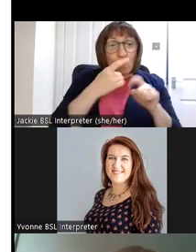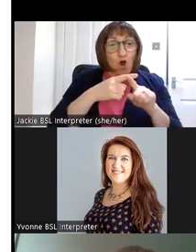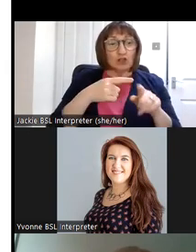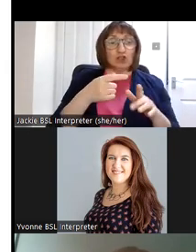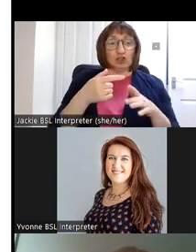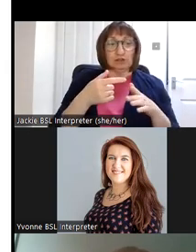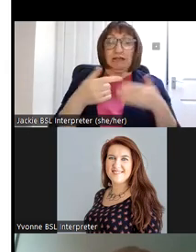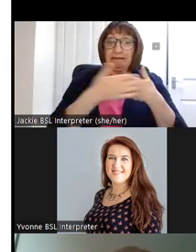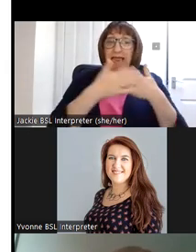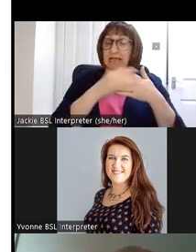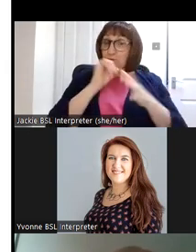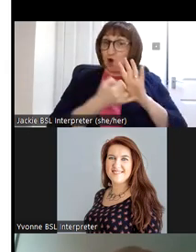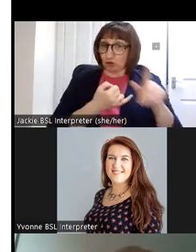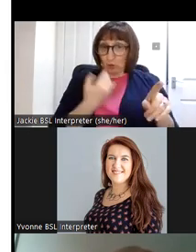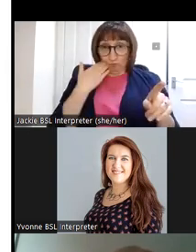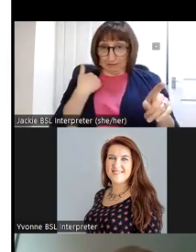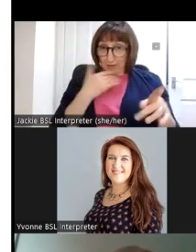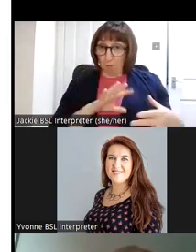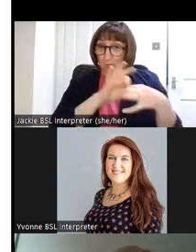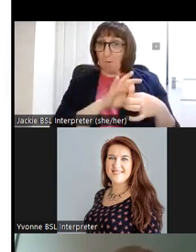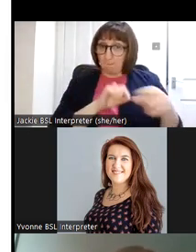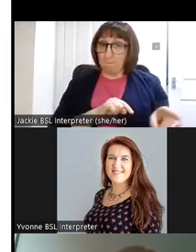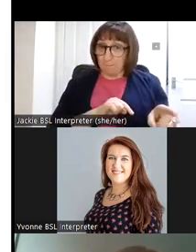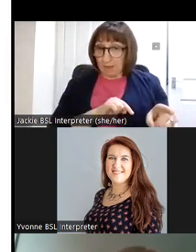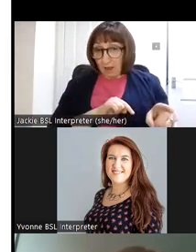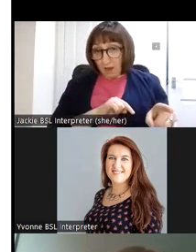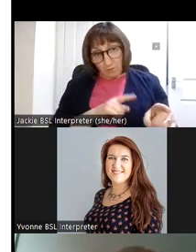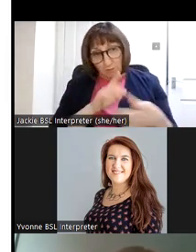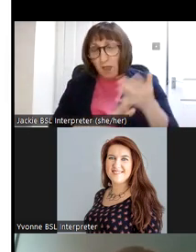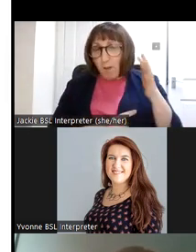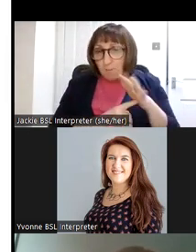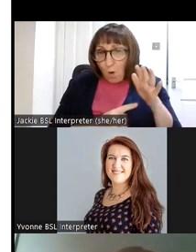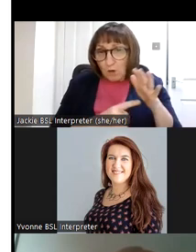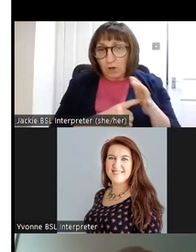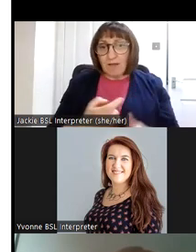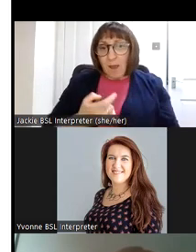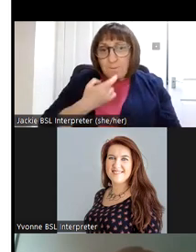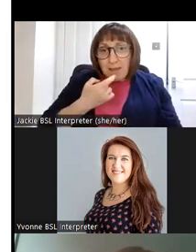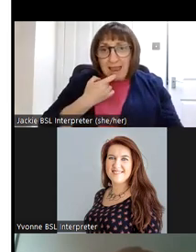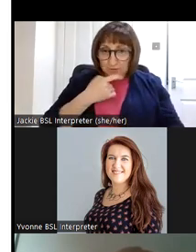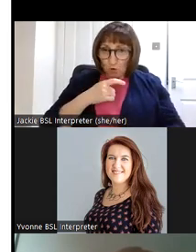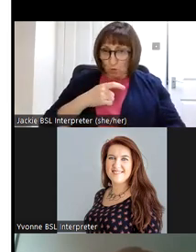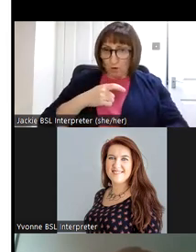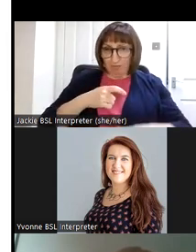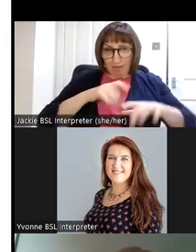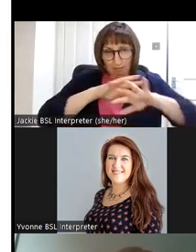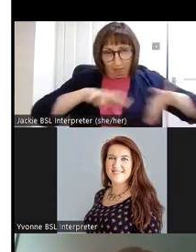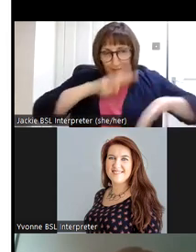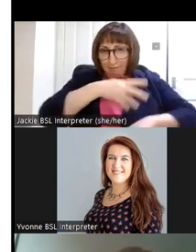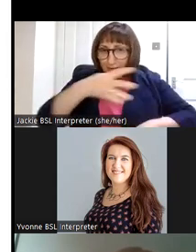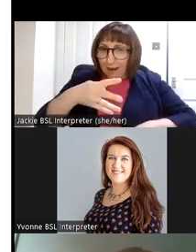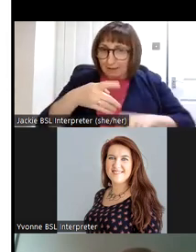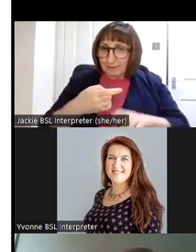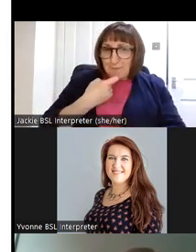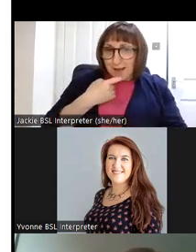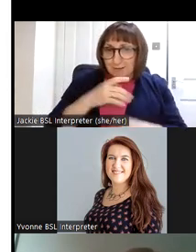recent one and we highlighted the the the importance of metal working within our archaeological record and